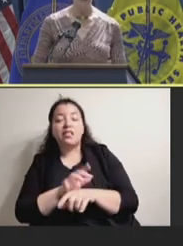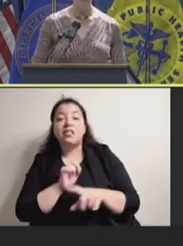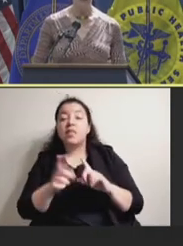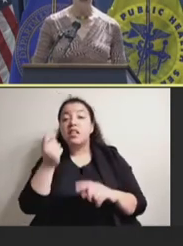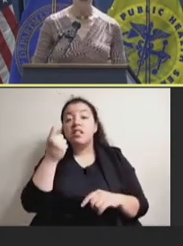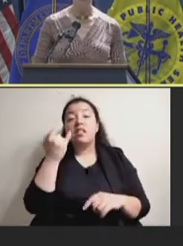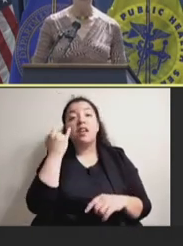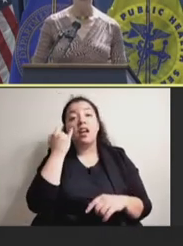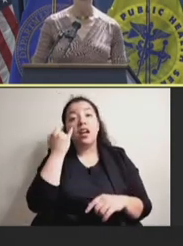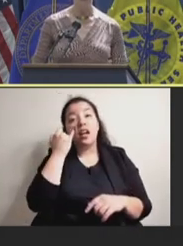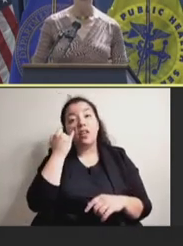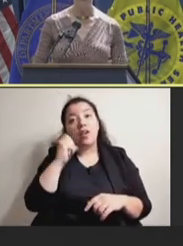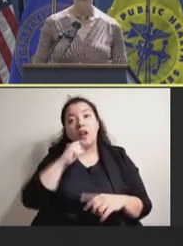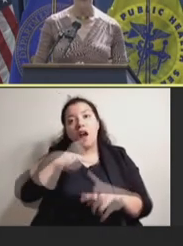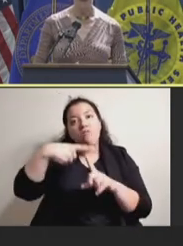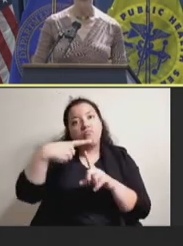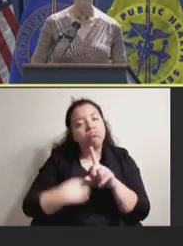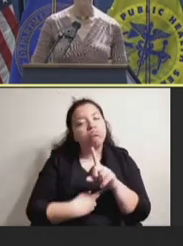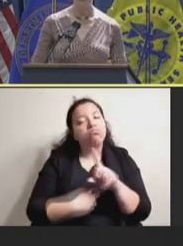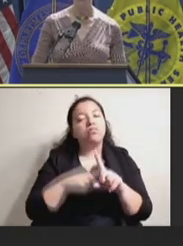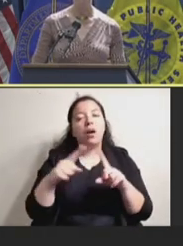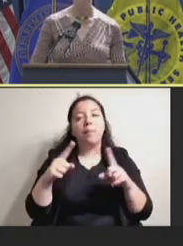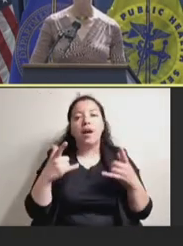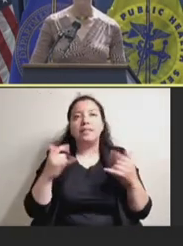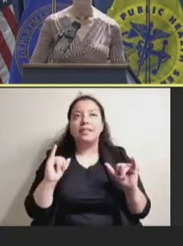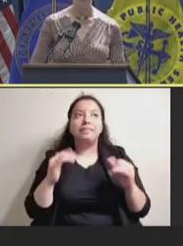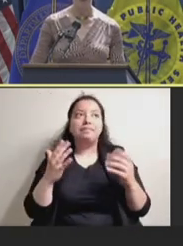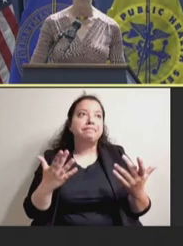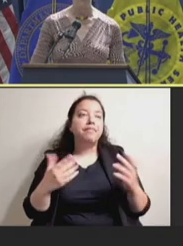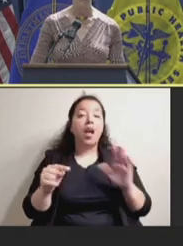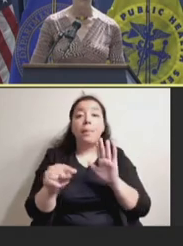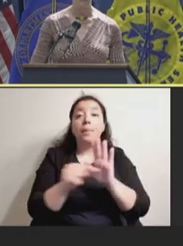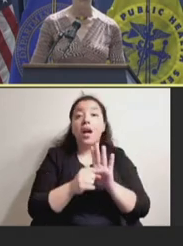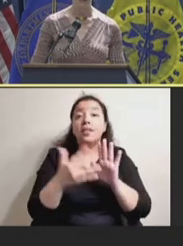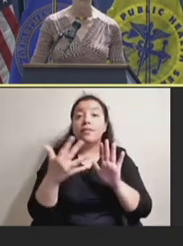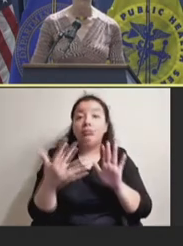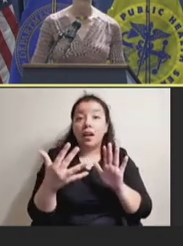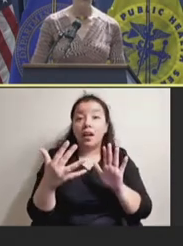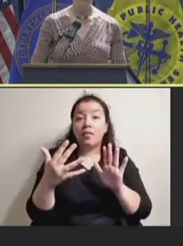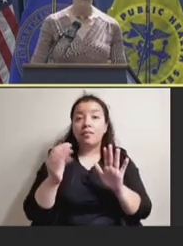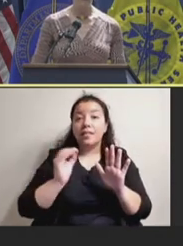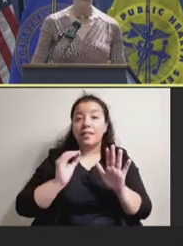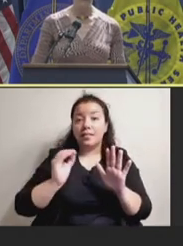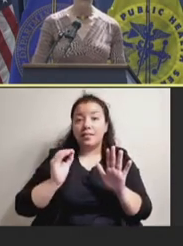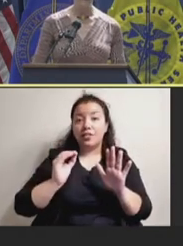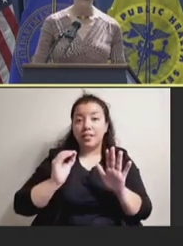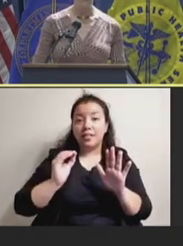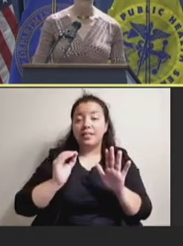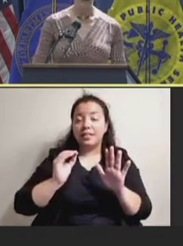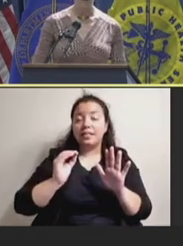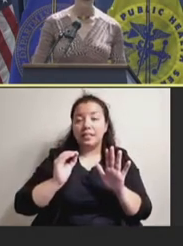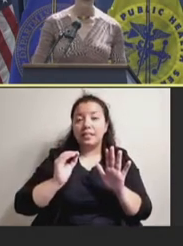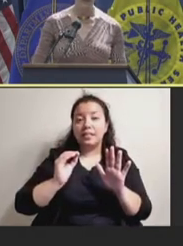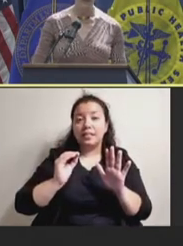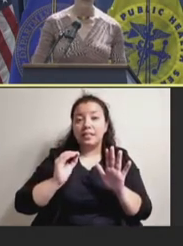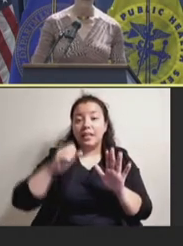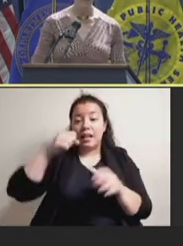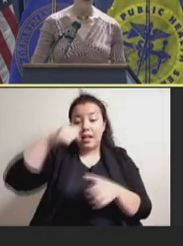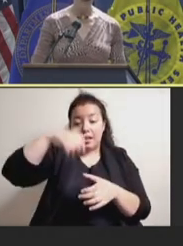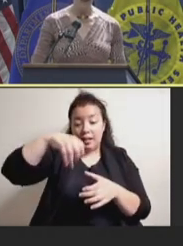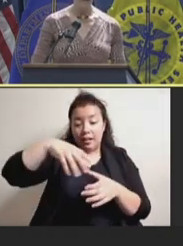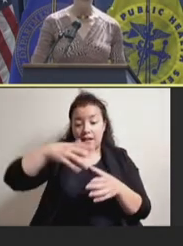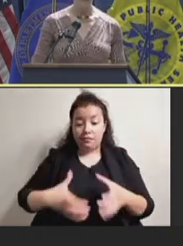you would have temperatures, say, at minus five for several hours in a container without conditioning.